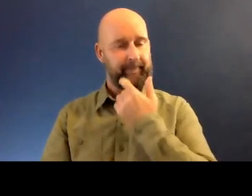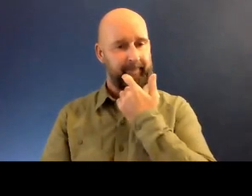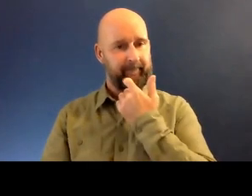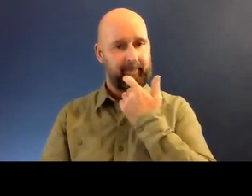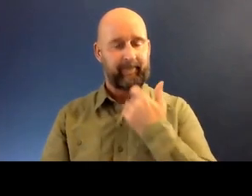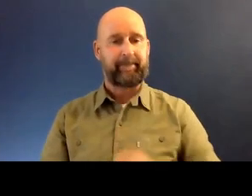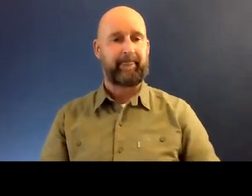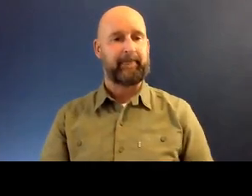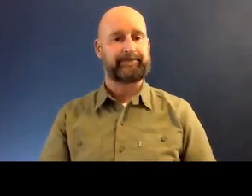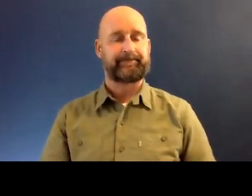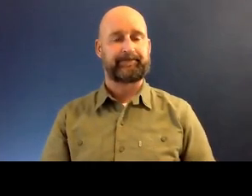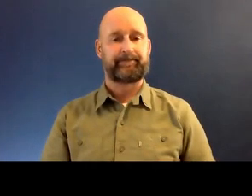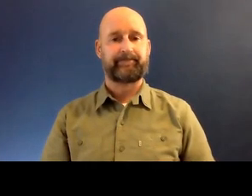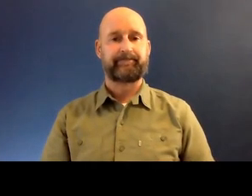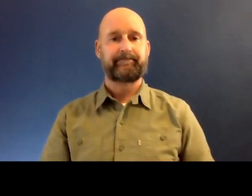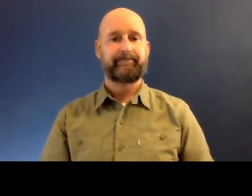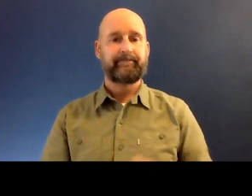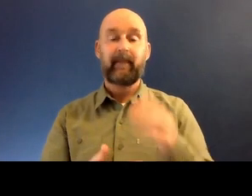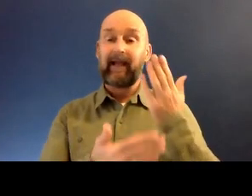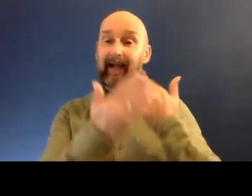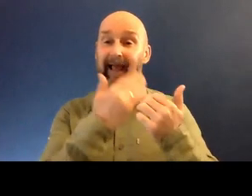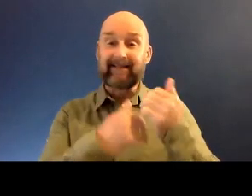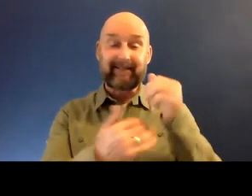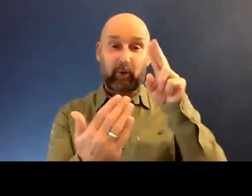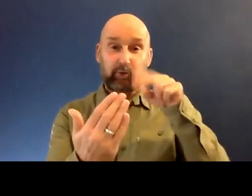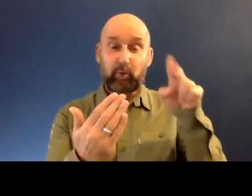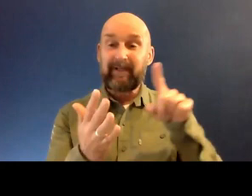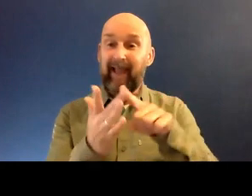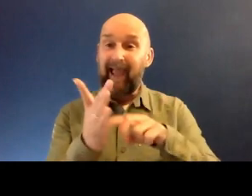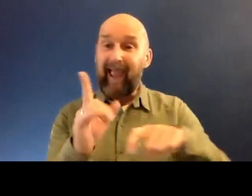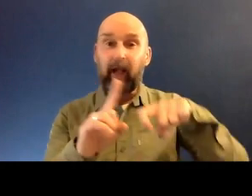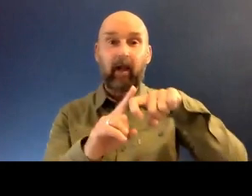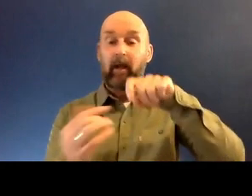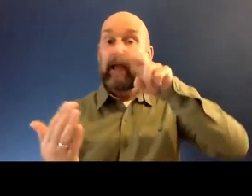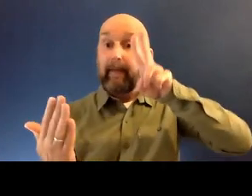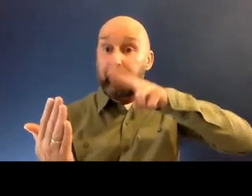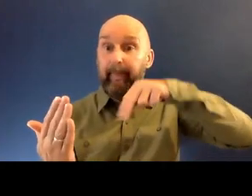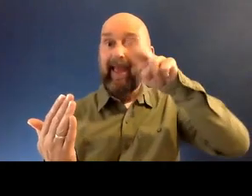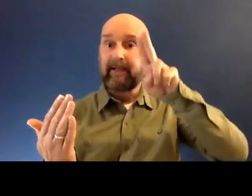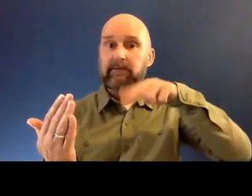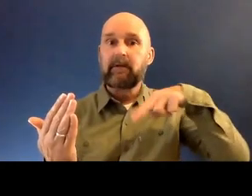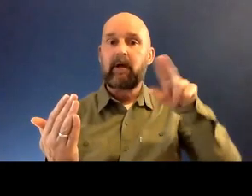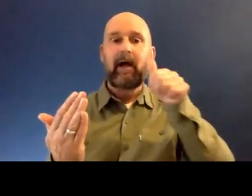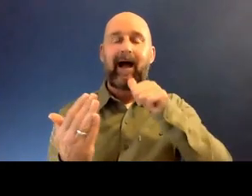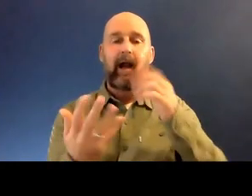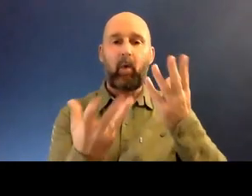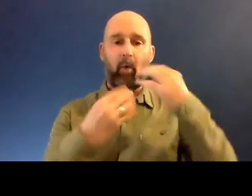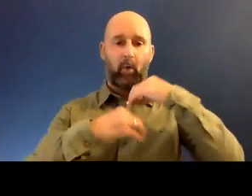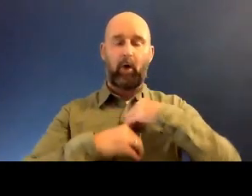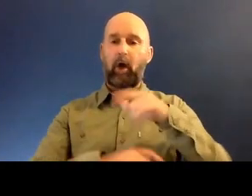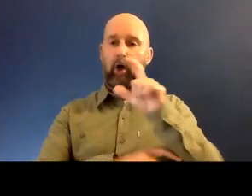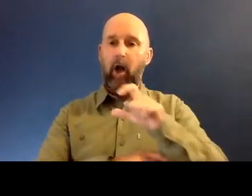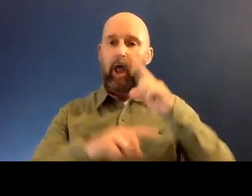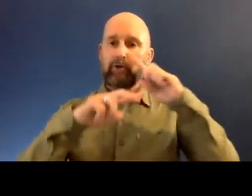Okay. So just using classical tools, using inks, using paint, I learned to play with colors and explore. I